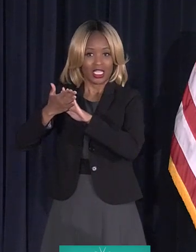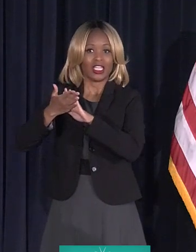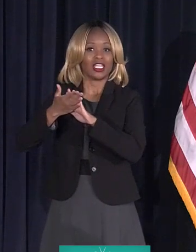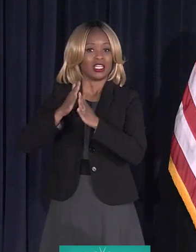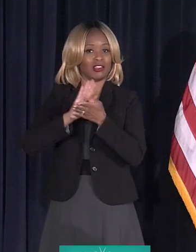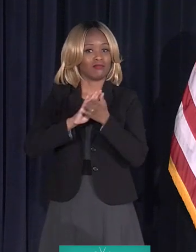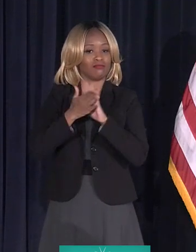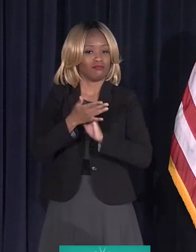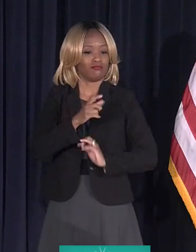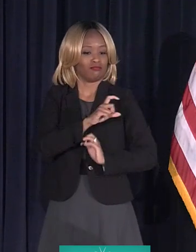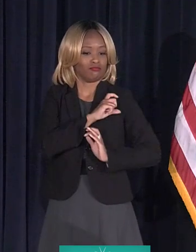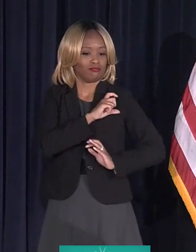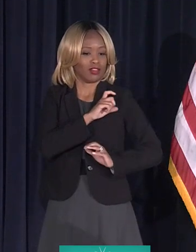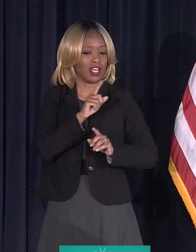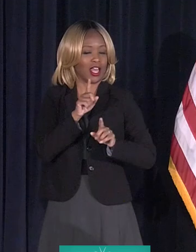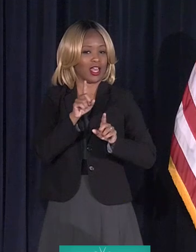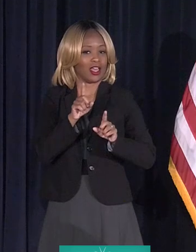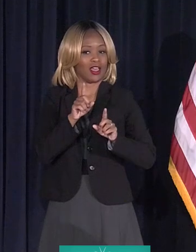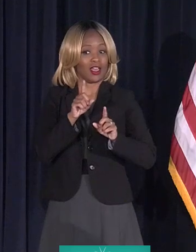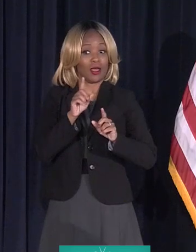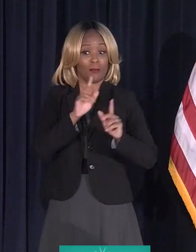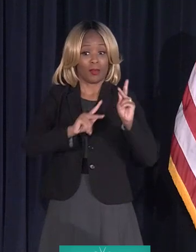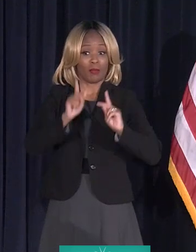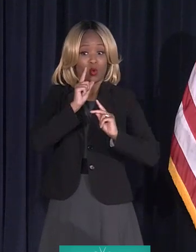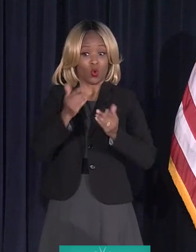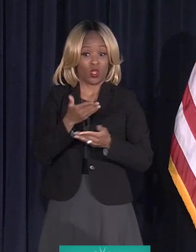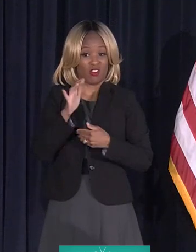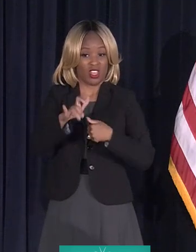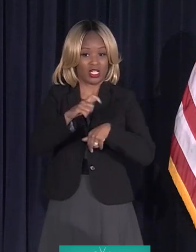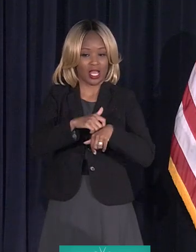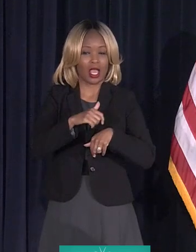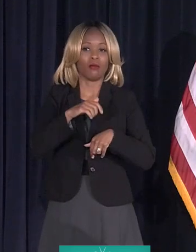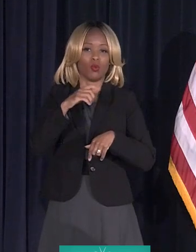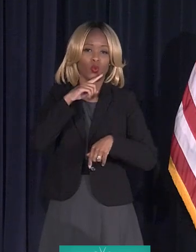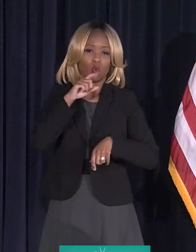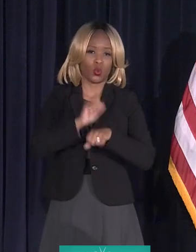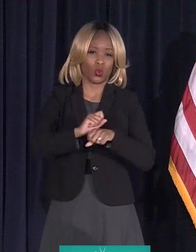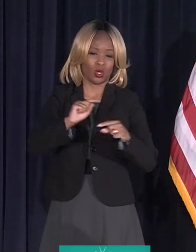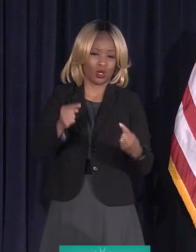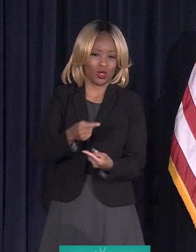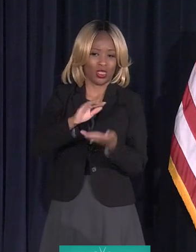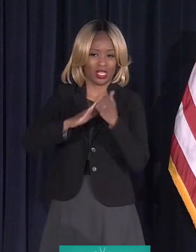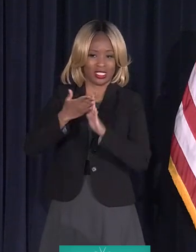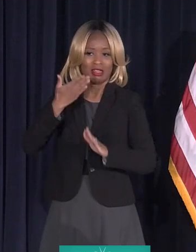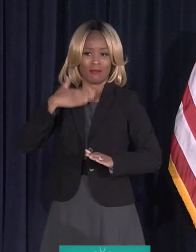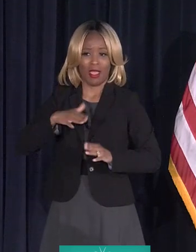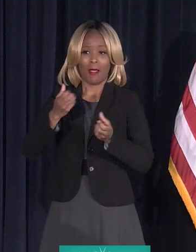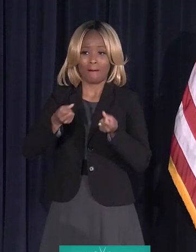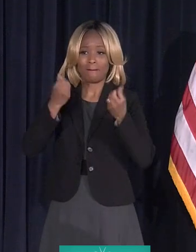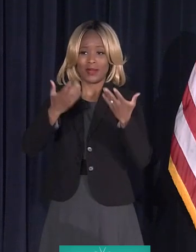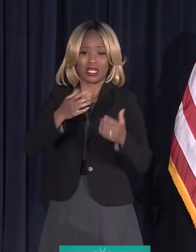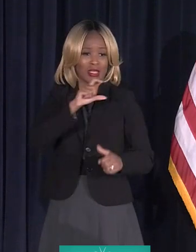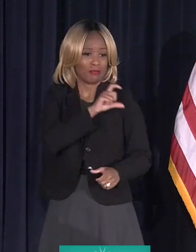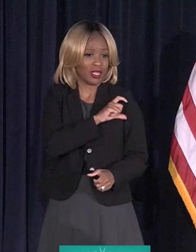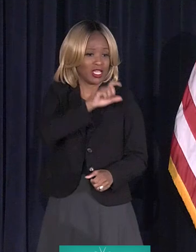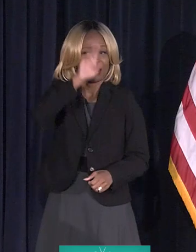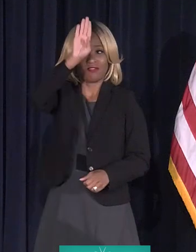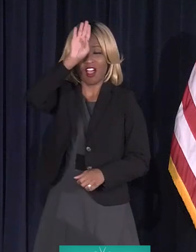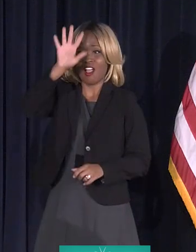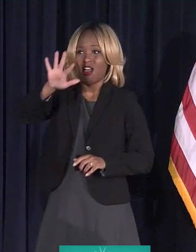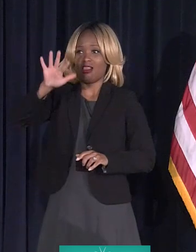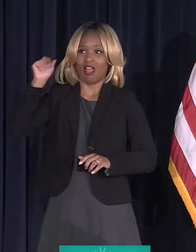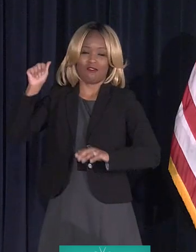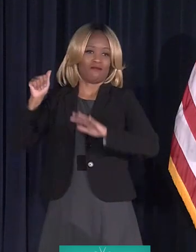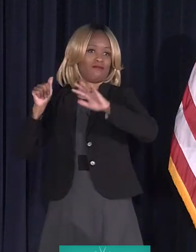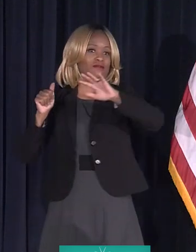employment. And those who were around at the time, it hurt this city badly. A lot of police officers and firefighters cleared out in a